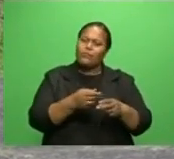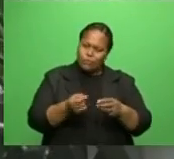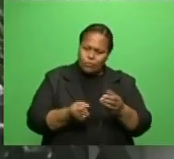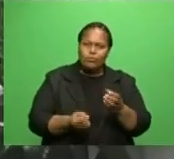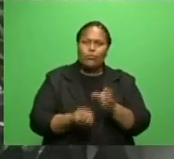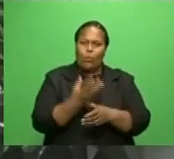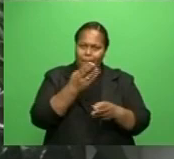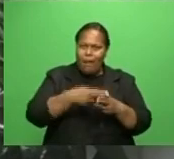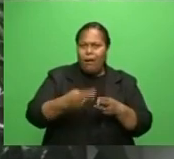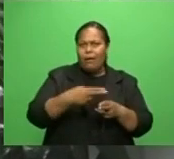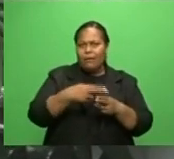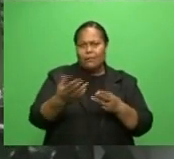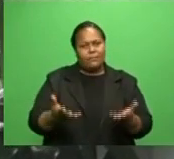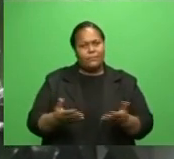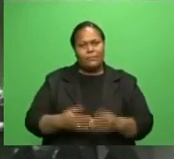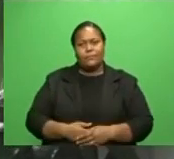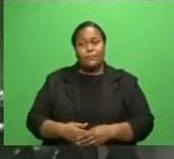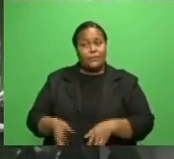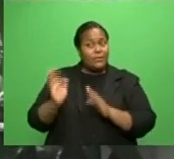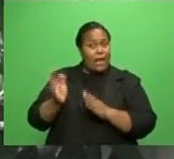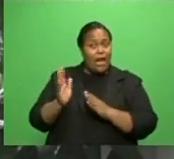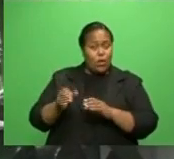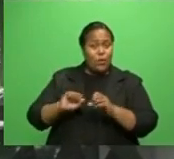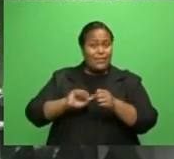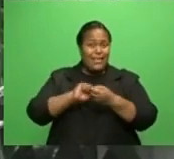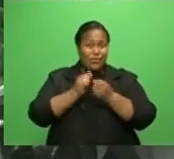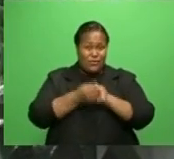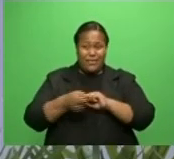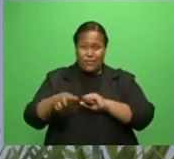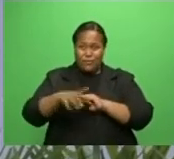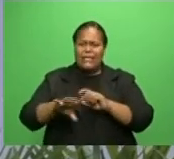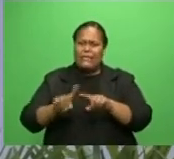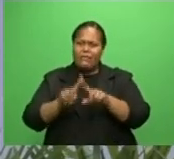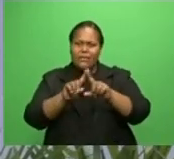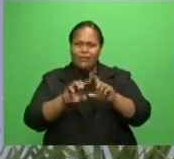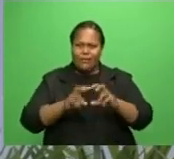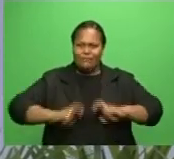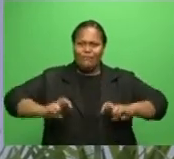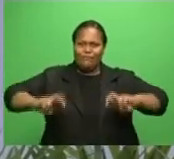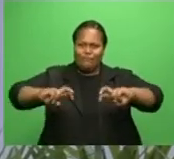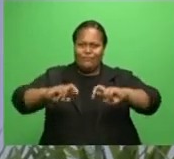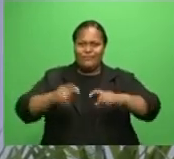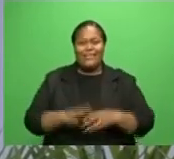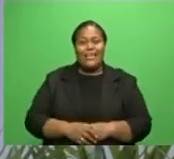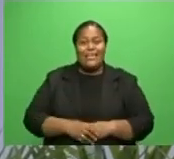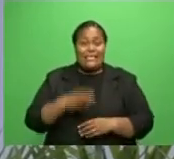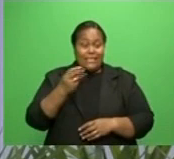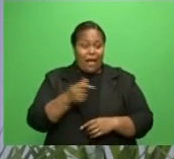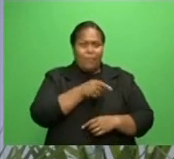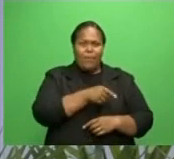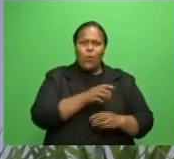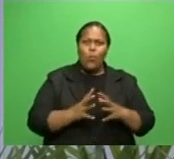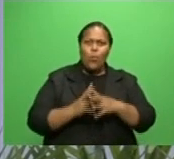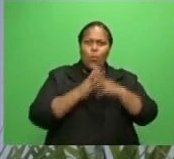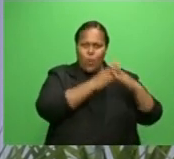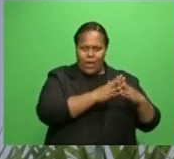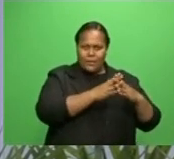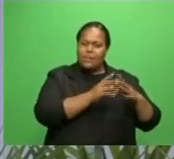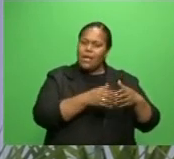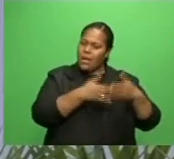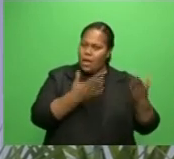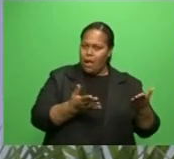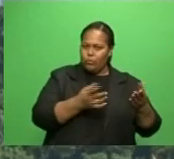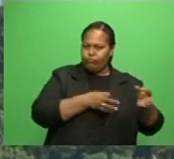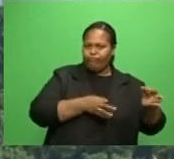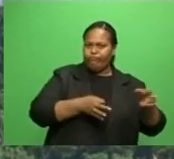and living. During a conversation with the agents, it was revealed that agents in the Western Division are repositioning themselves to